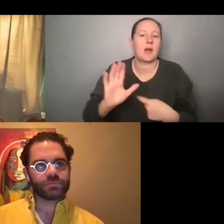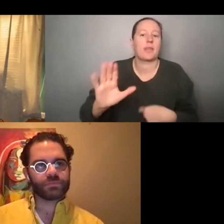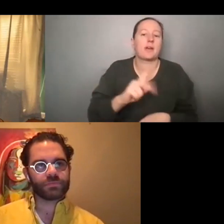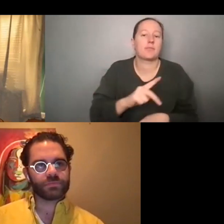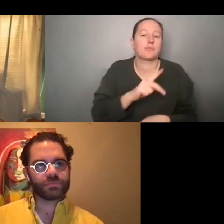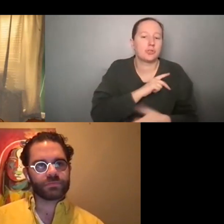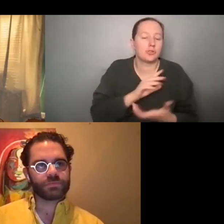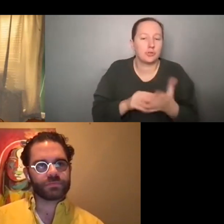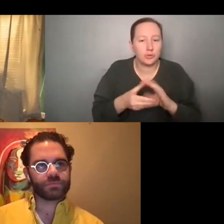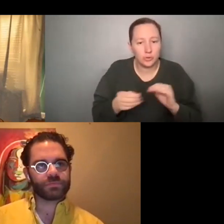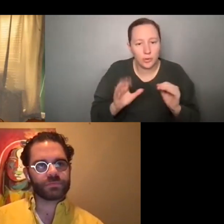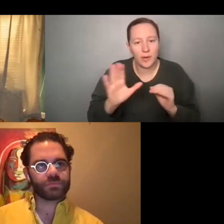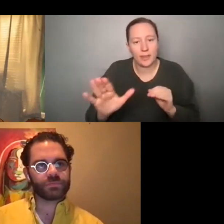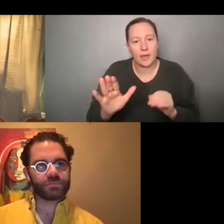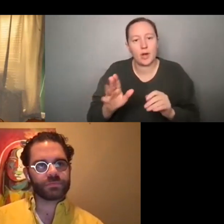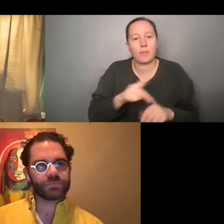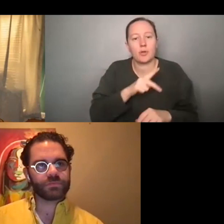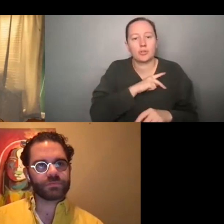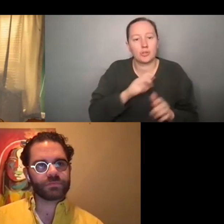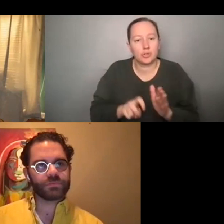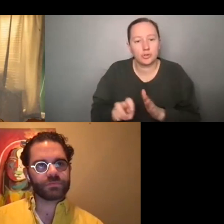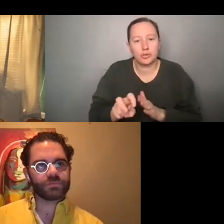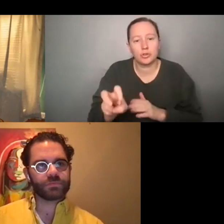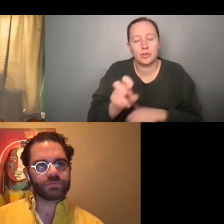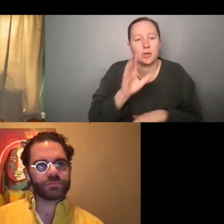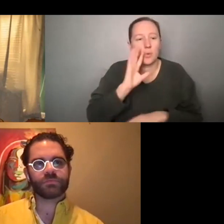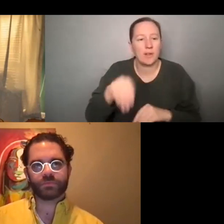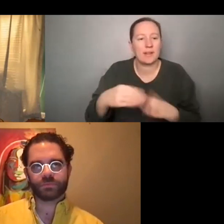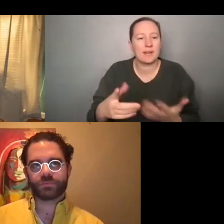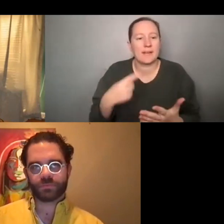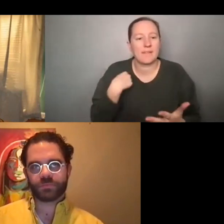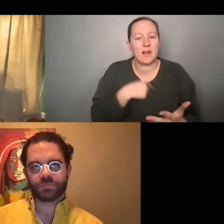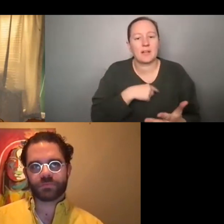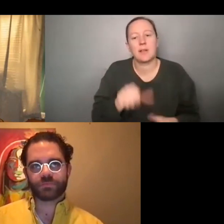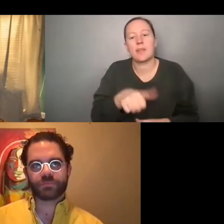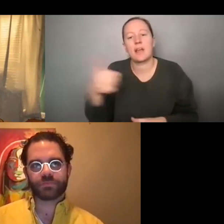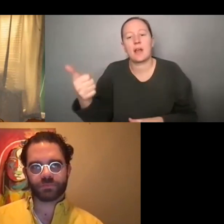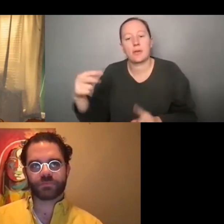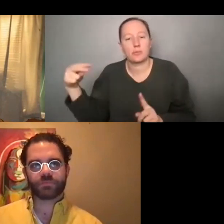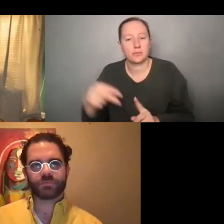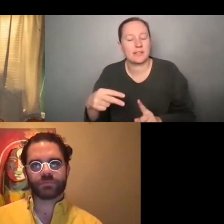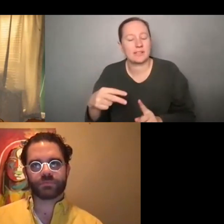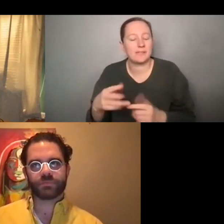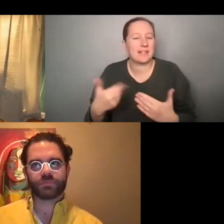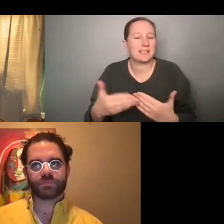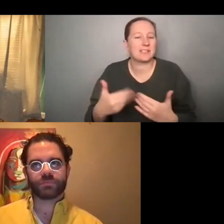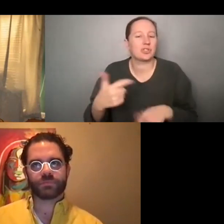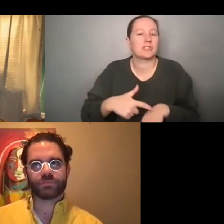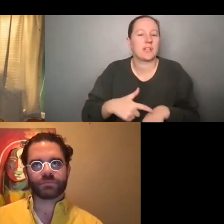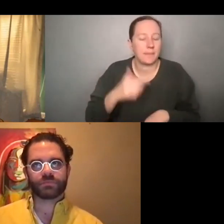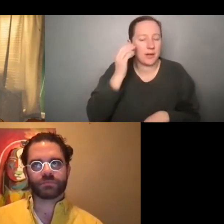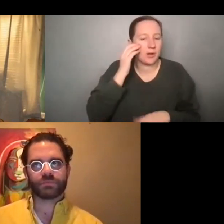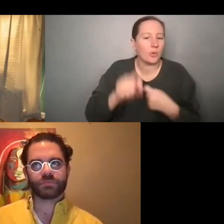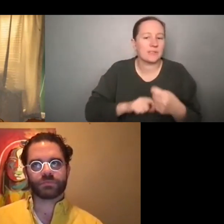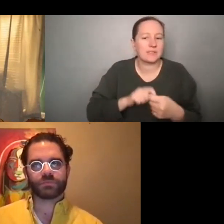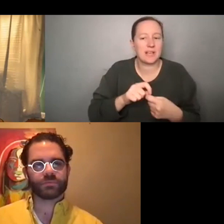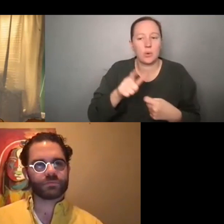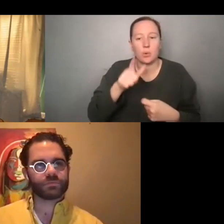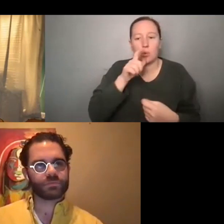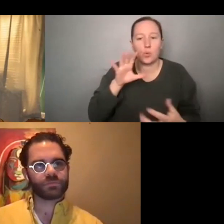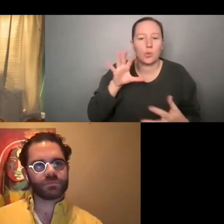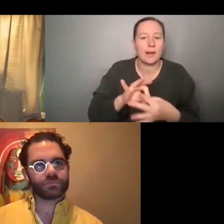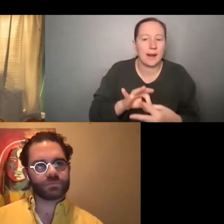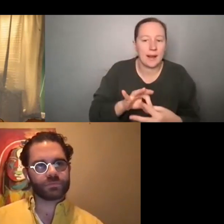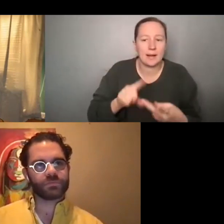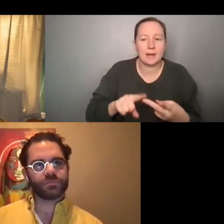stories and journeys. And it just gives us on the other side, like an easier time to like, oh, I know exactly who to connect you